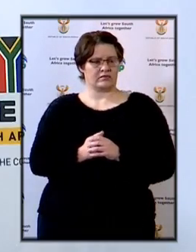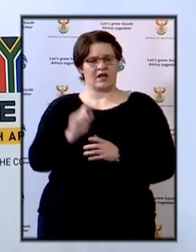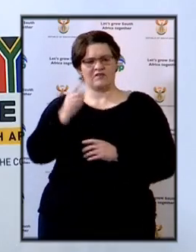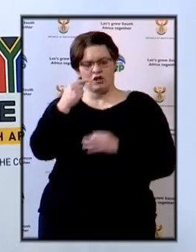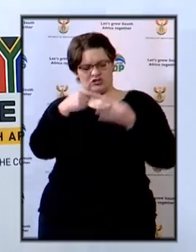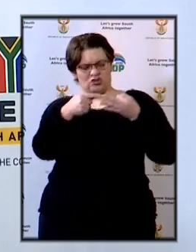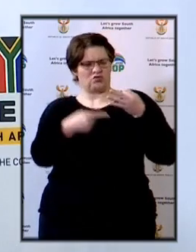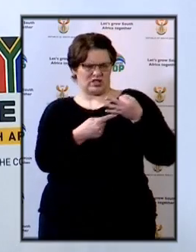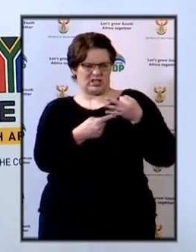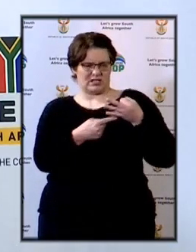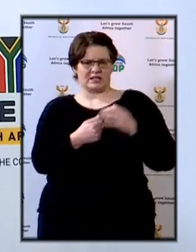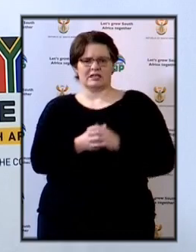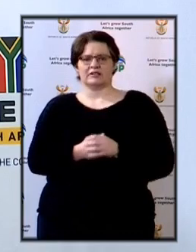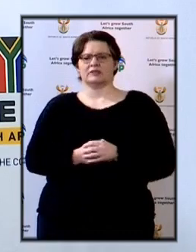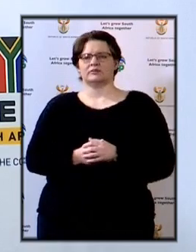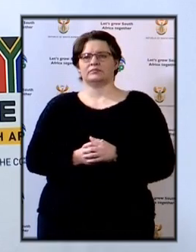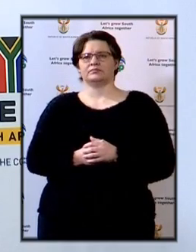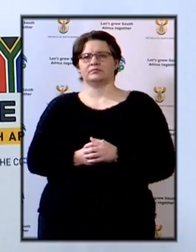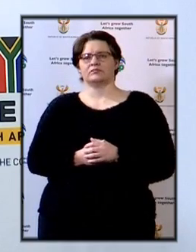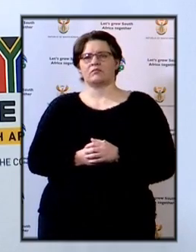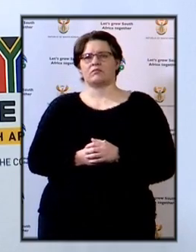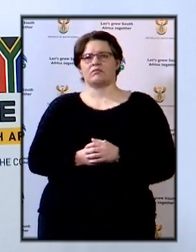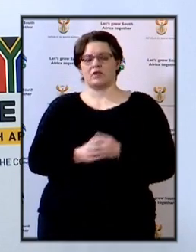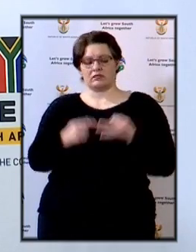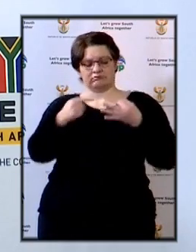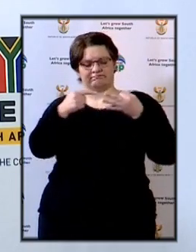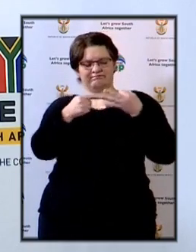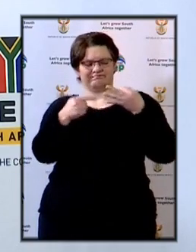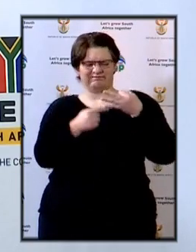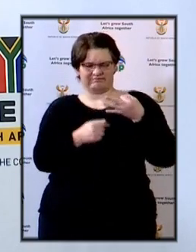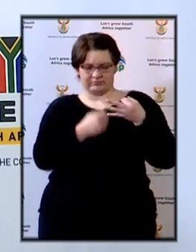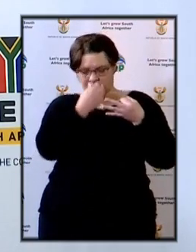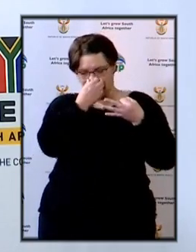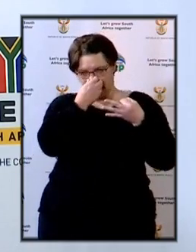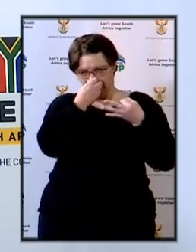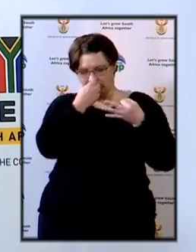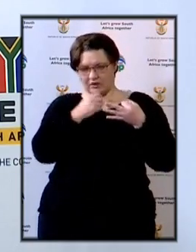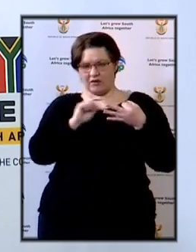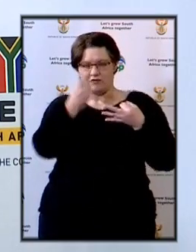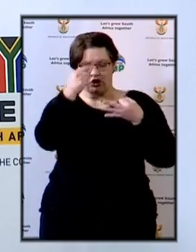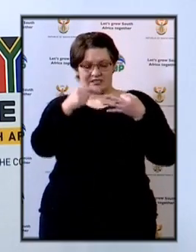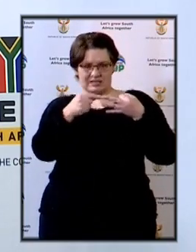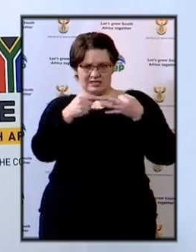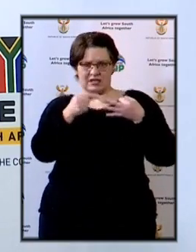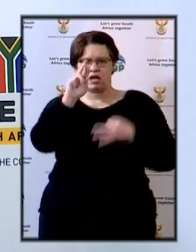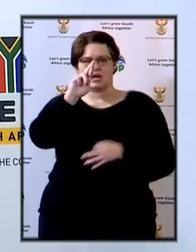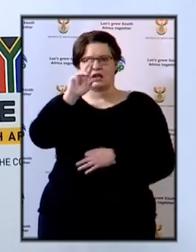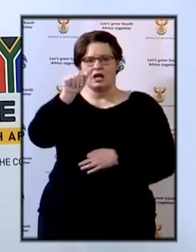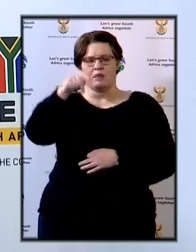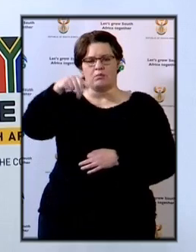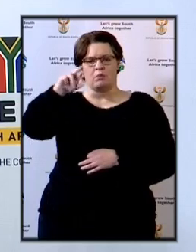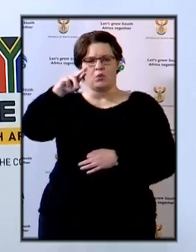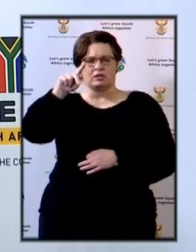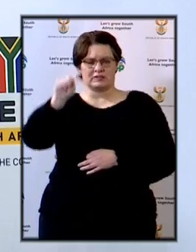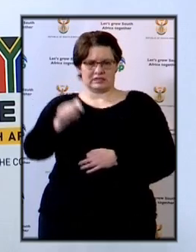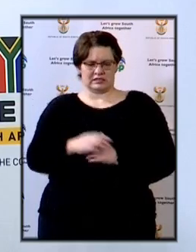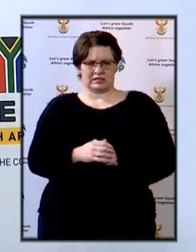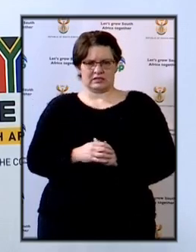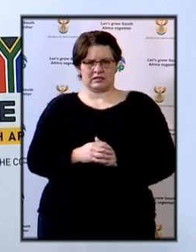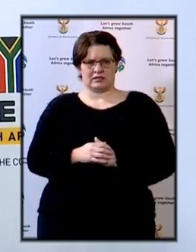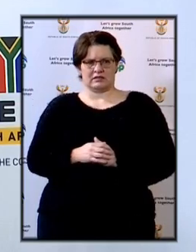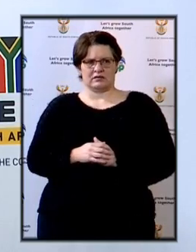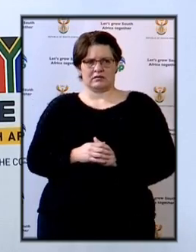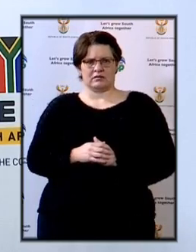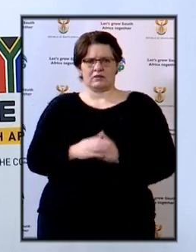the first let's start with the first three, General. Thank you. The first three questions. The first one has been from report. Whether